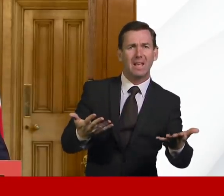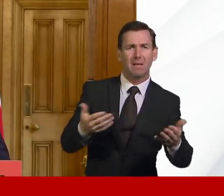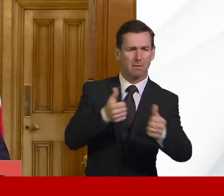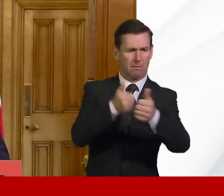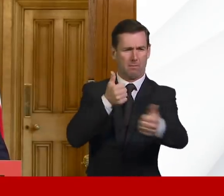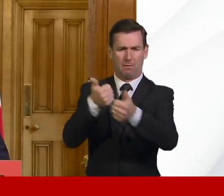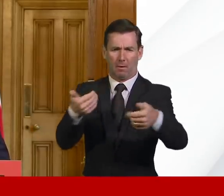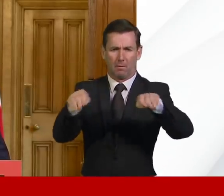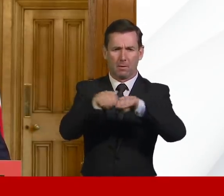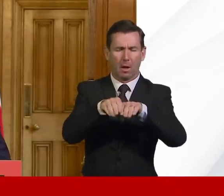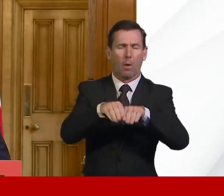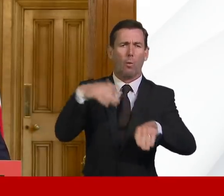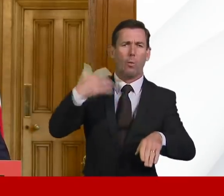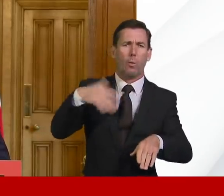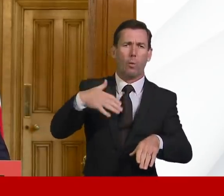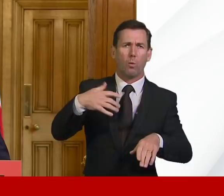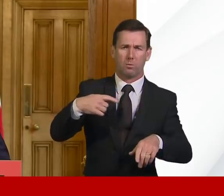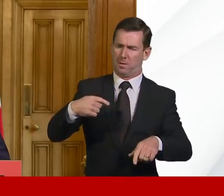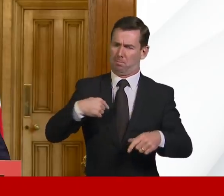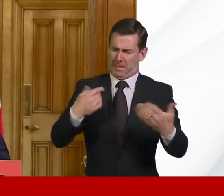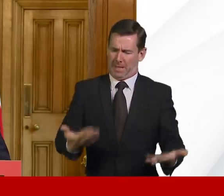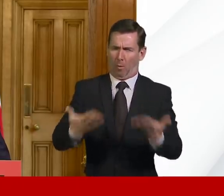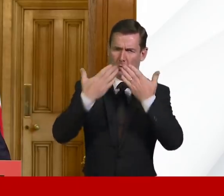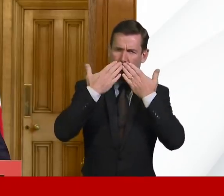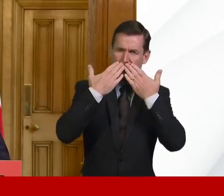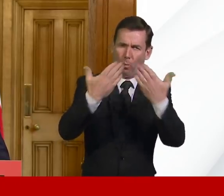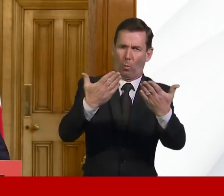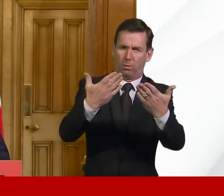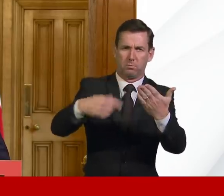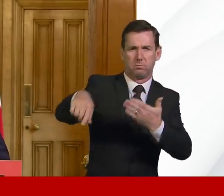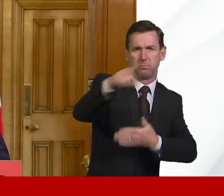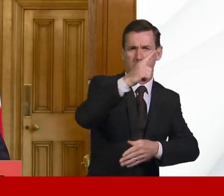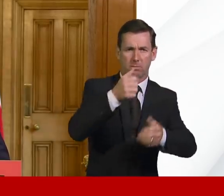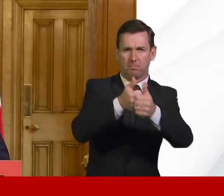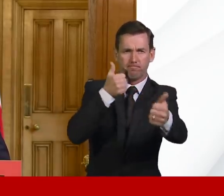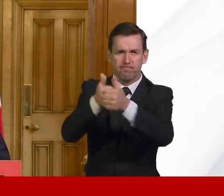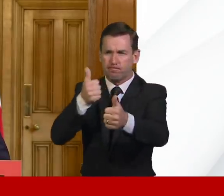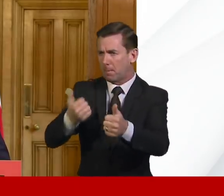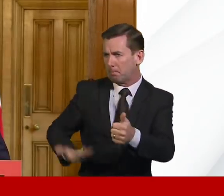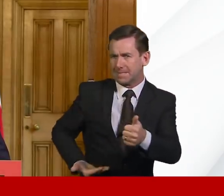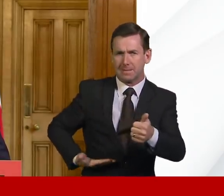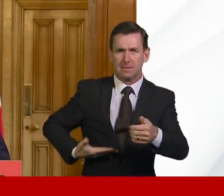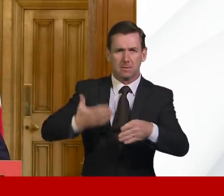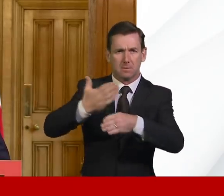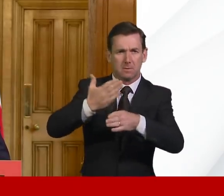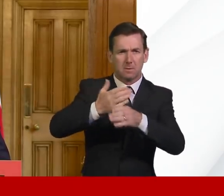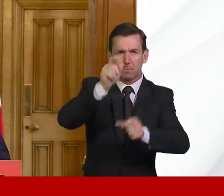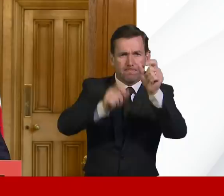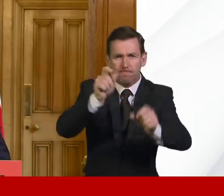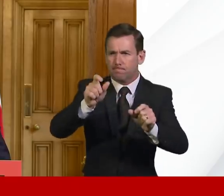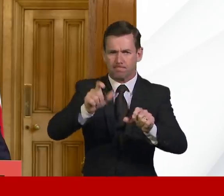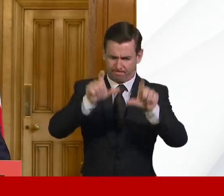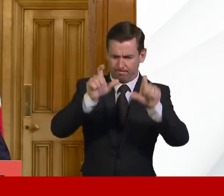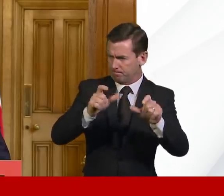businesses and workers right across the UK who are playing a vital role in keeping the British economy